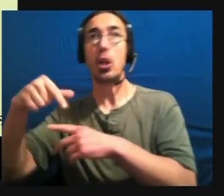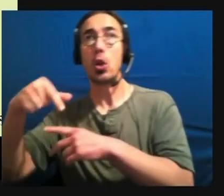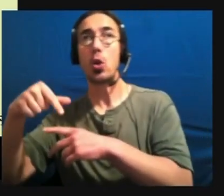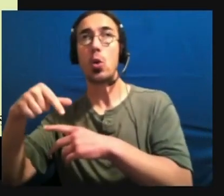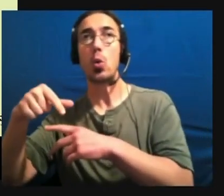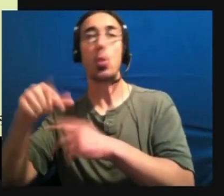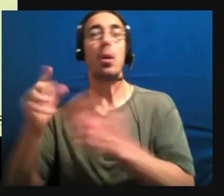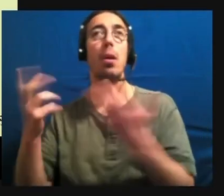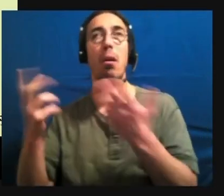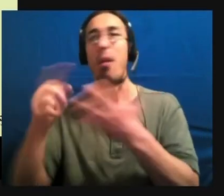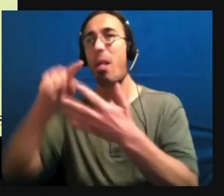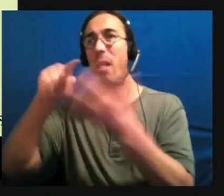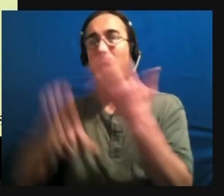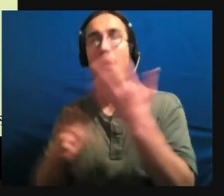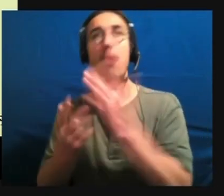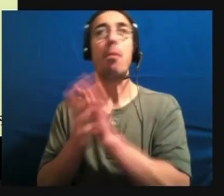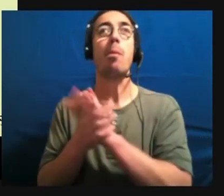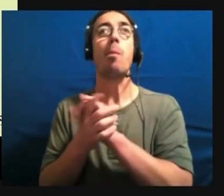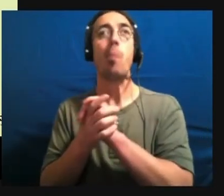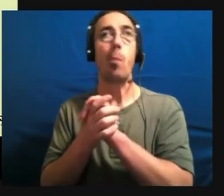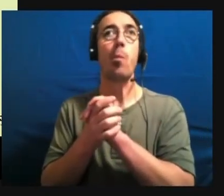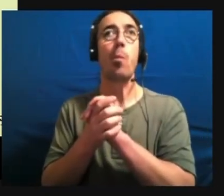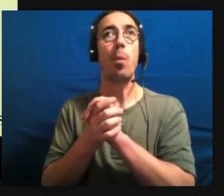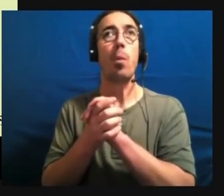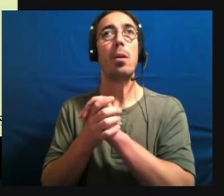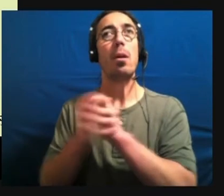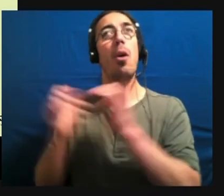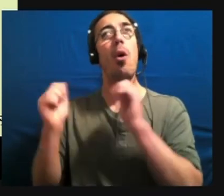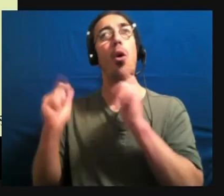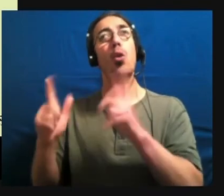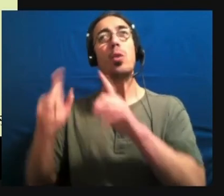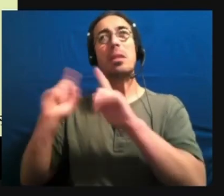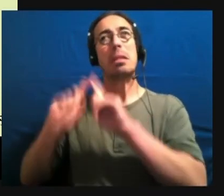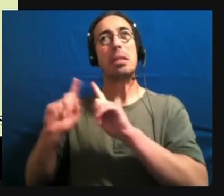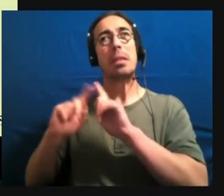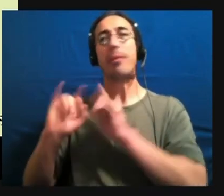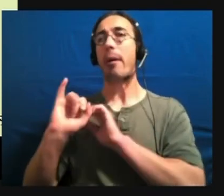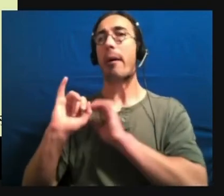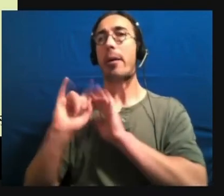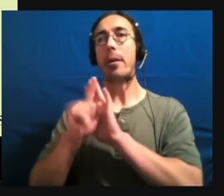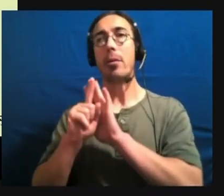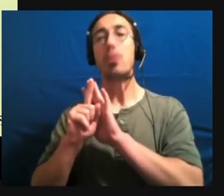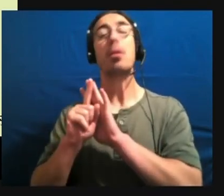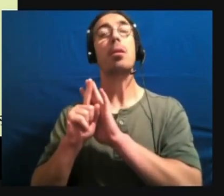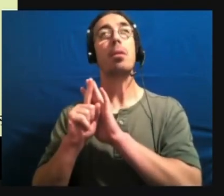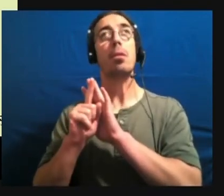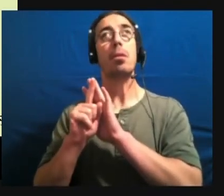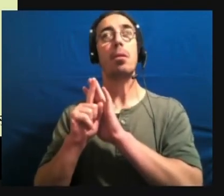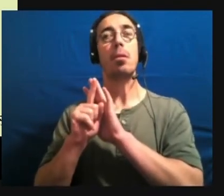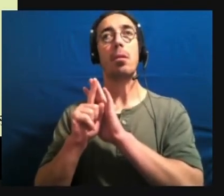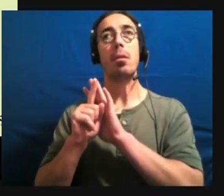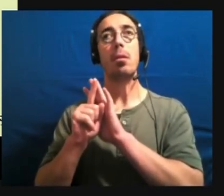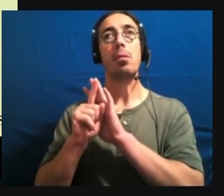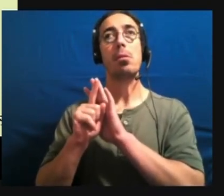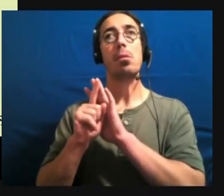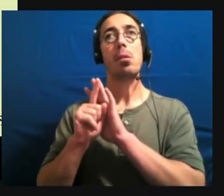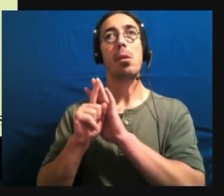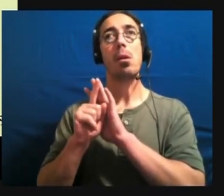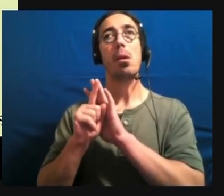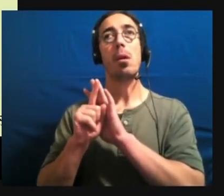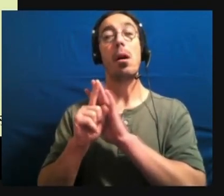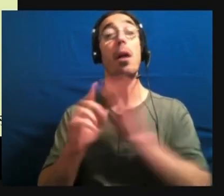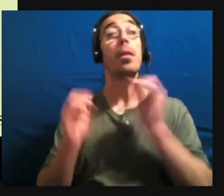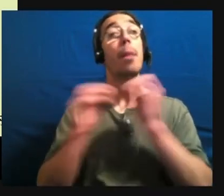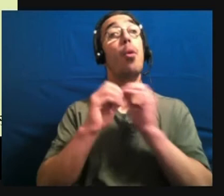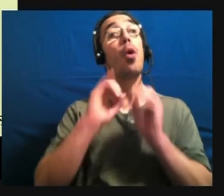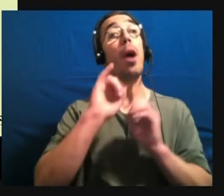those intersecting identities. Um, the, the more those identities intersect,